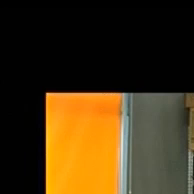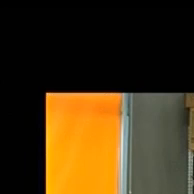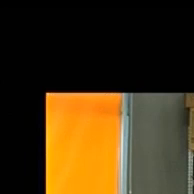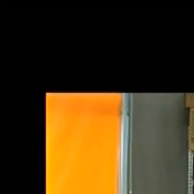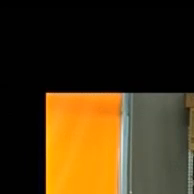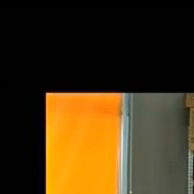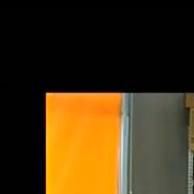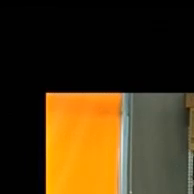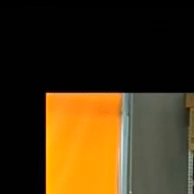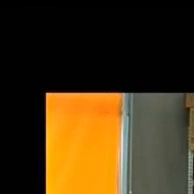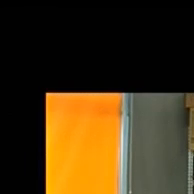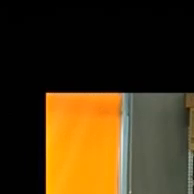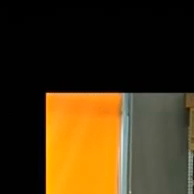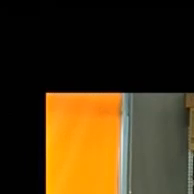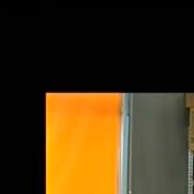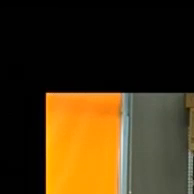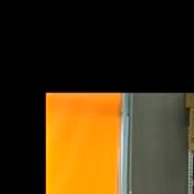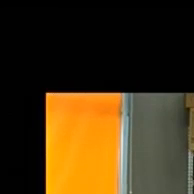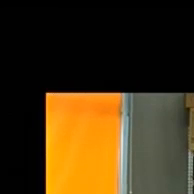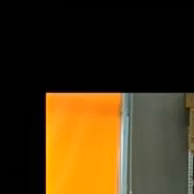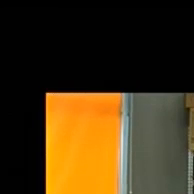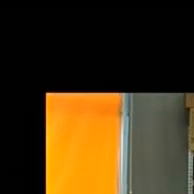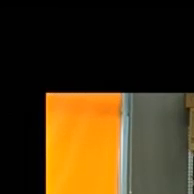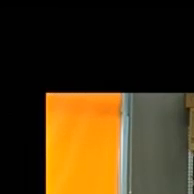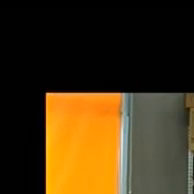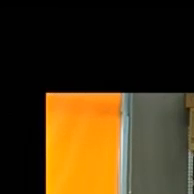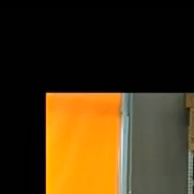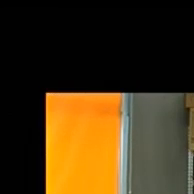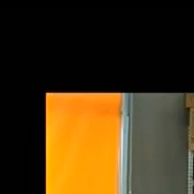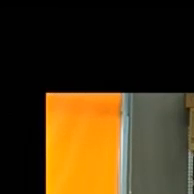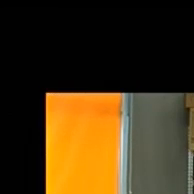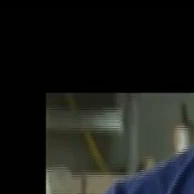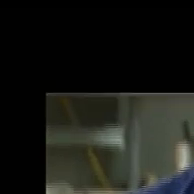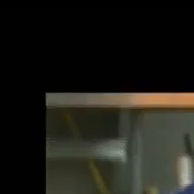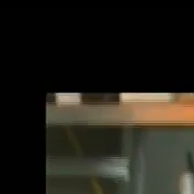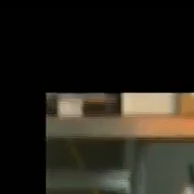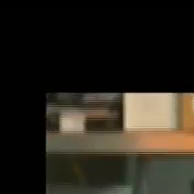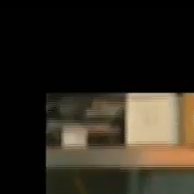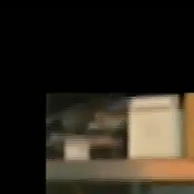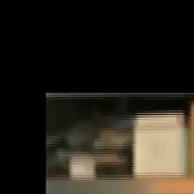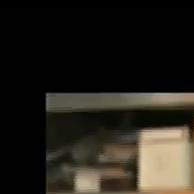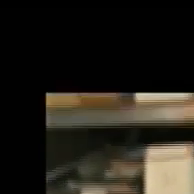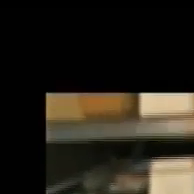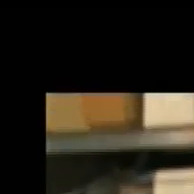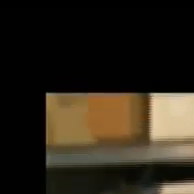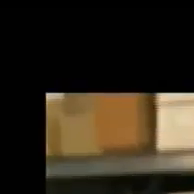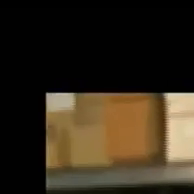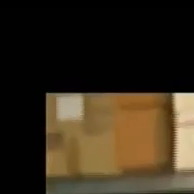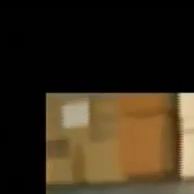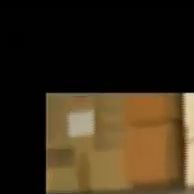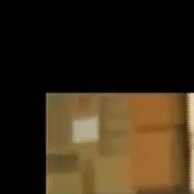science for family, for food, for animals. So, I linked the